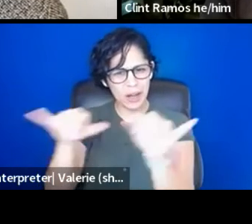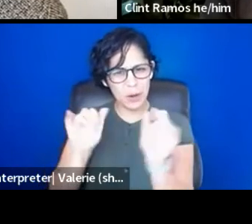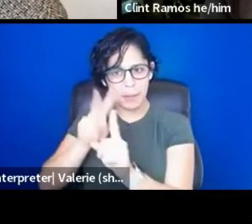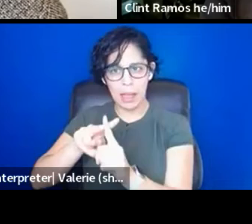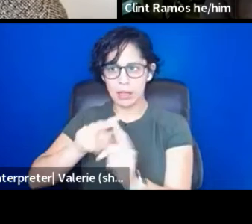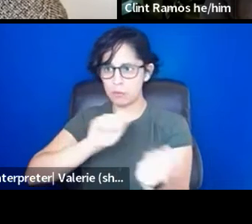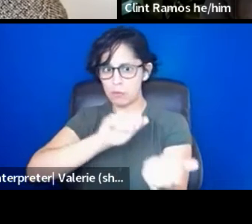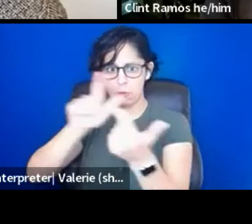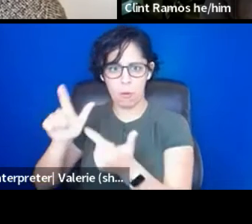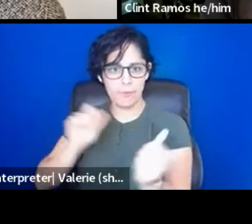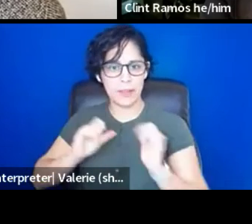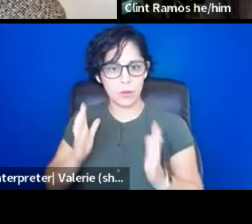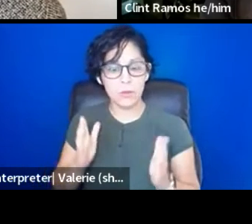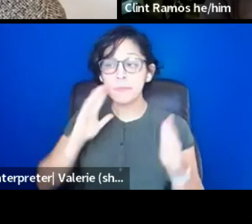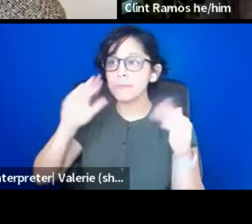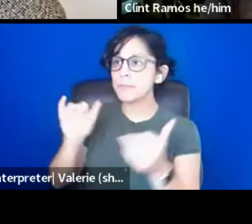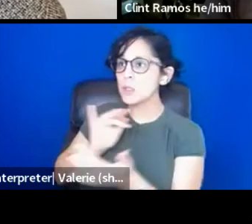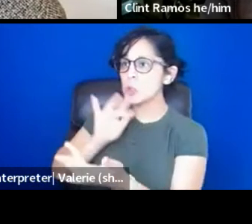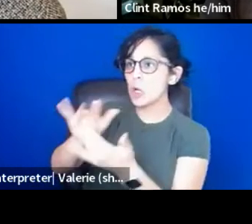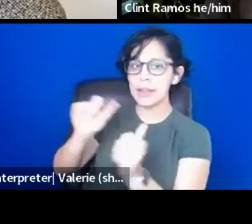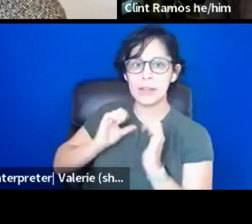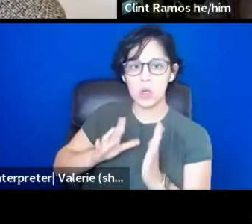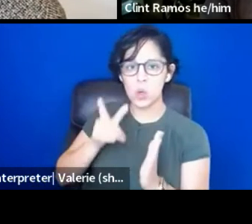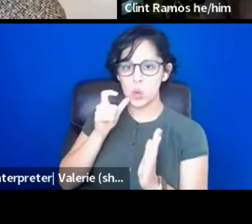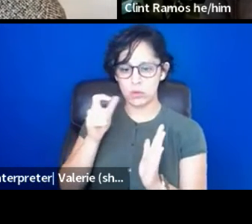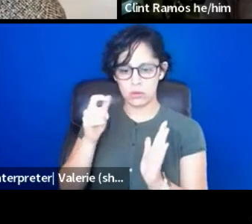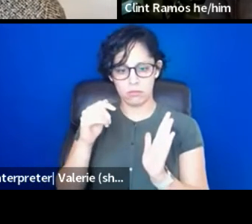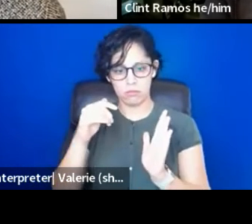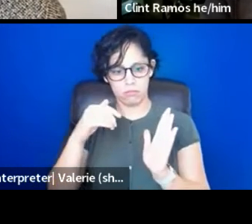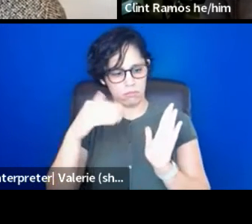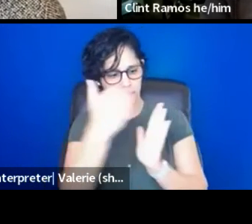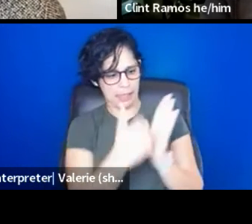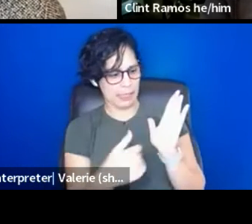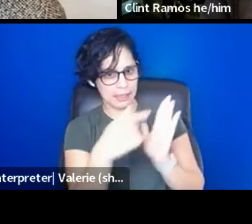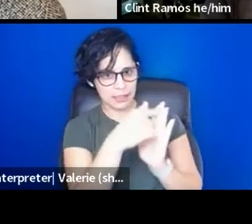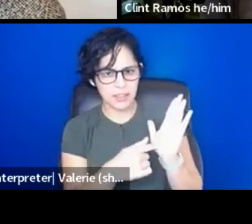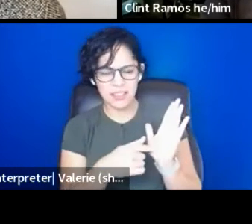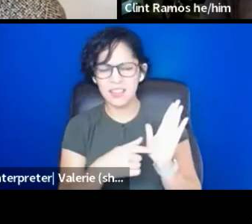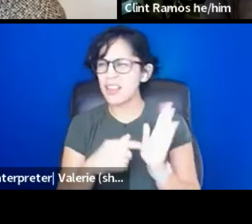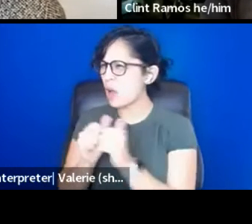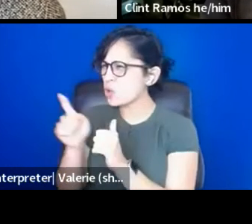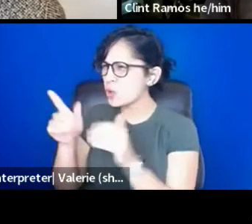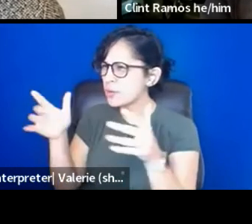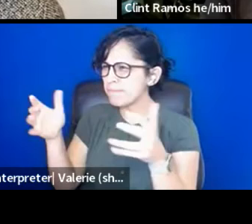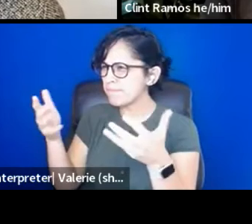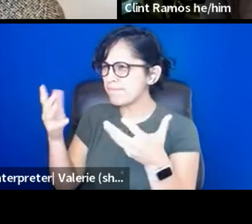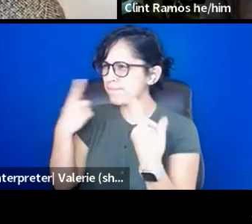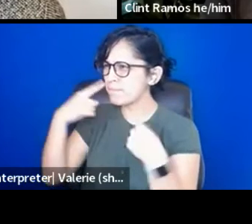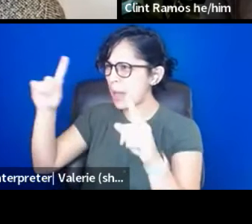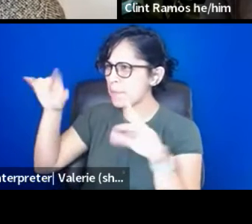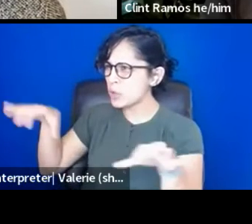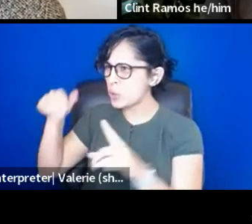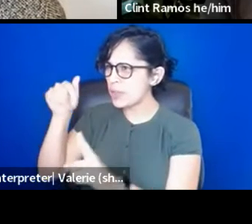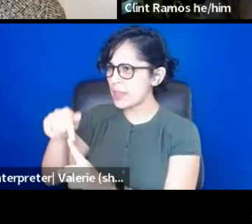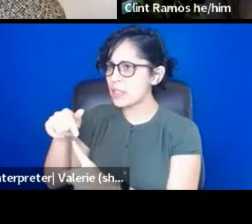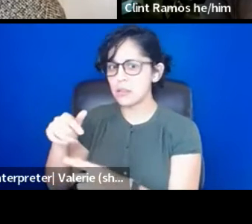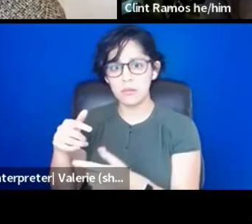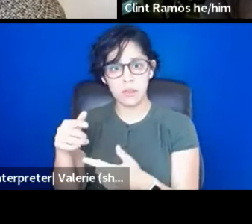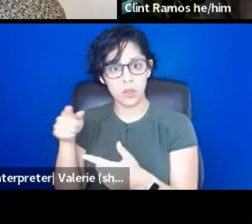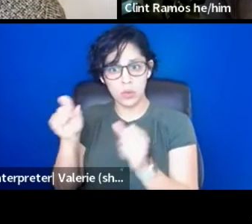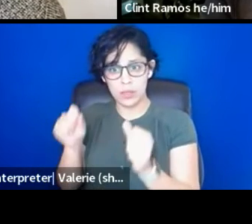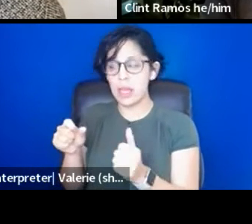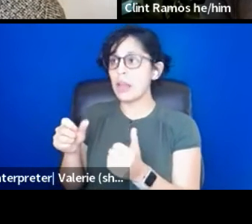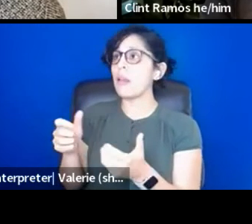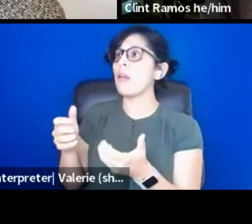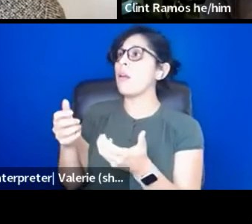contacting theaters that are on our list and saying, how did you do this, you can gain ideas from that and make your own ideas.